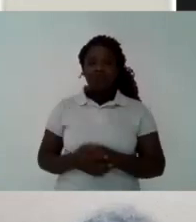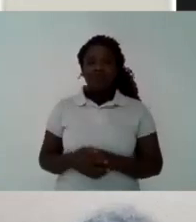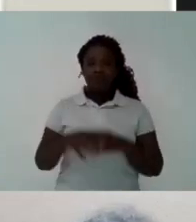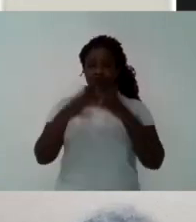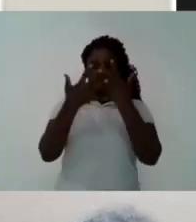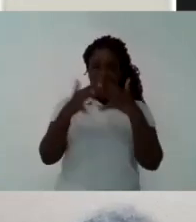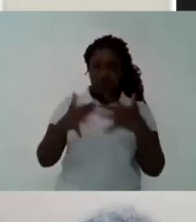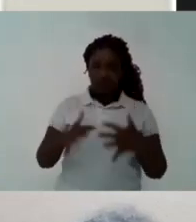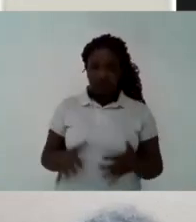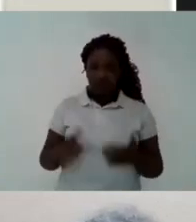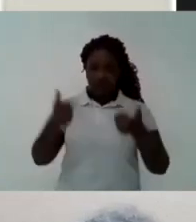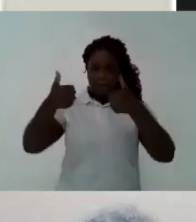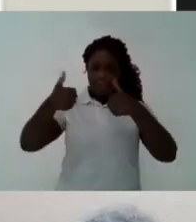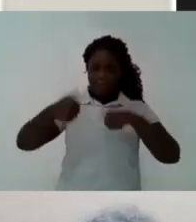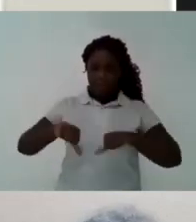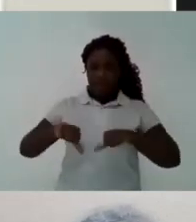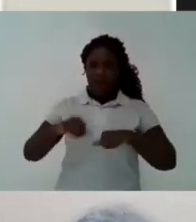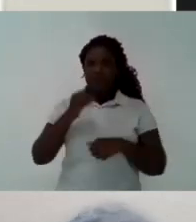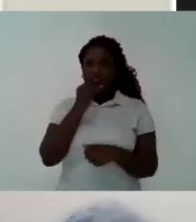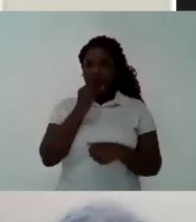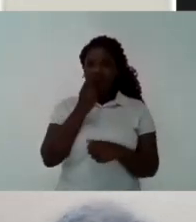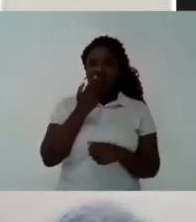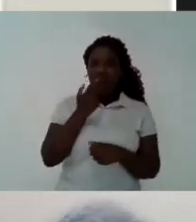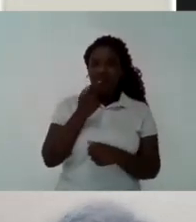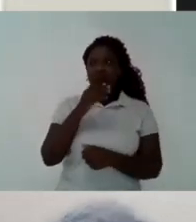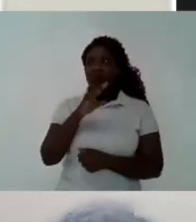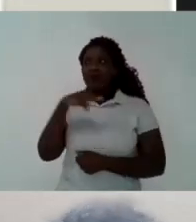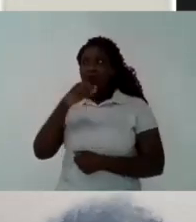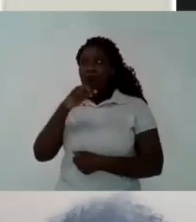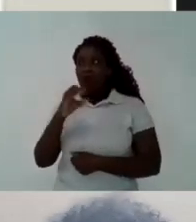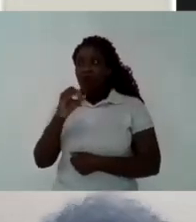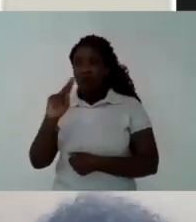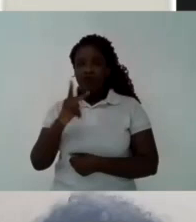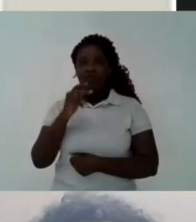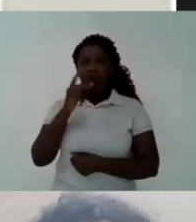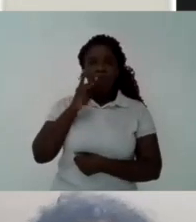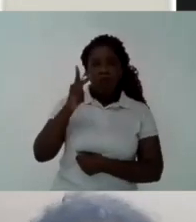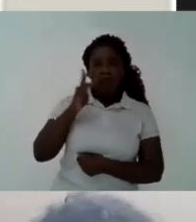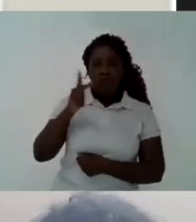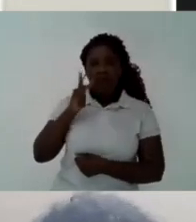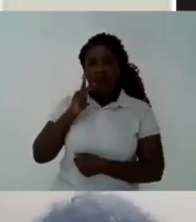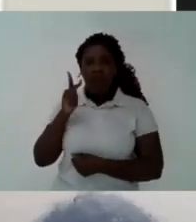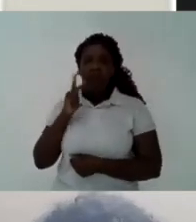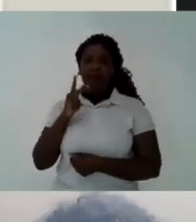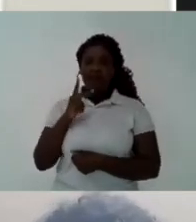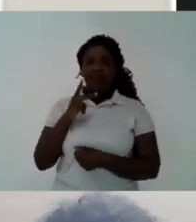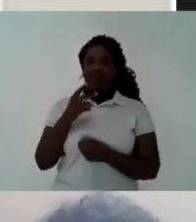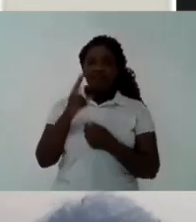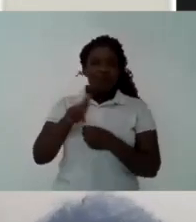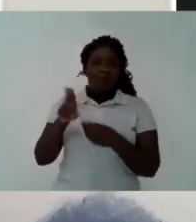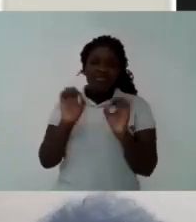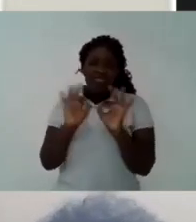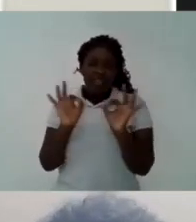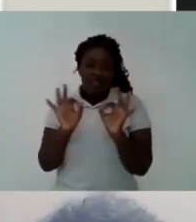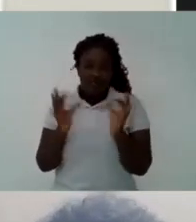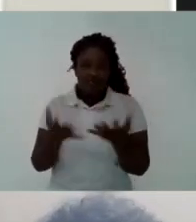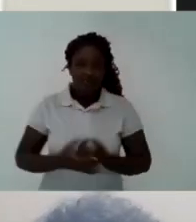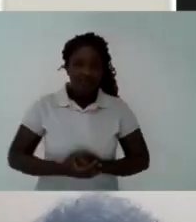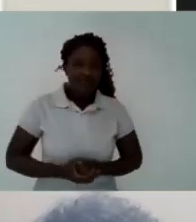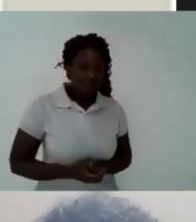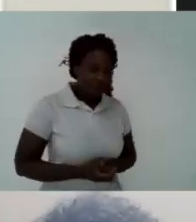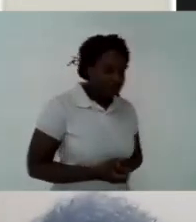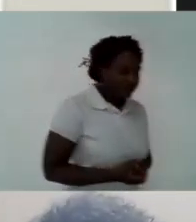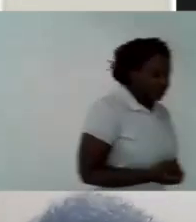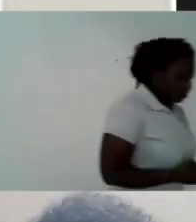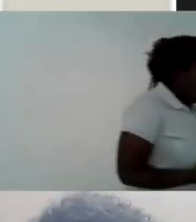contribution here by saying that on the 29th this was a